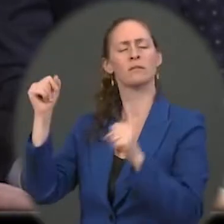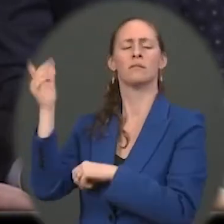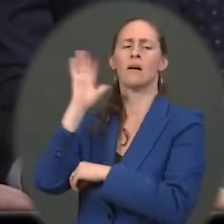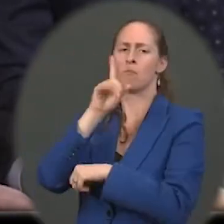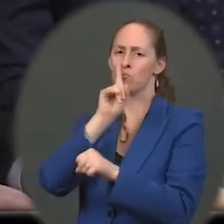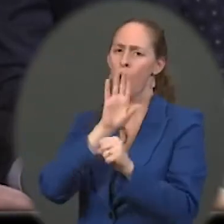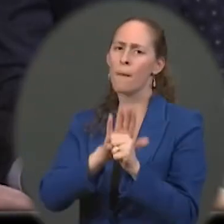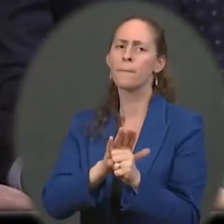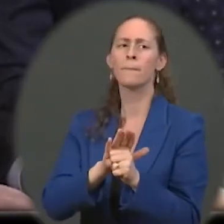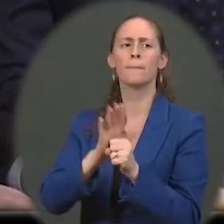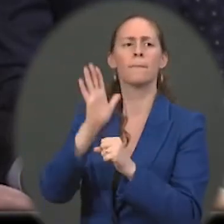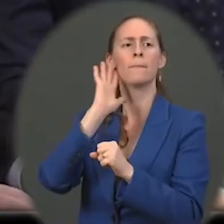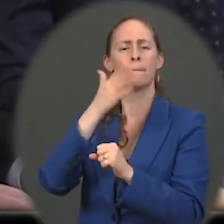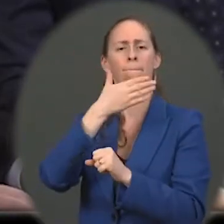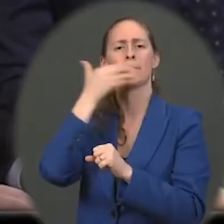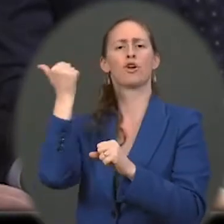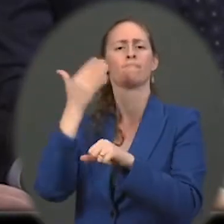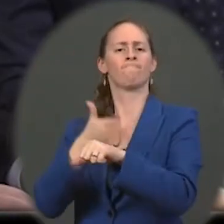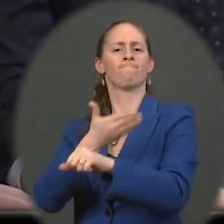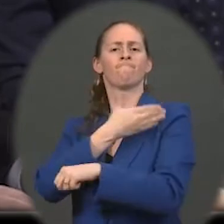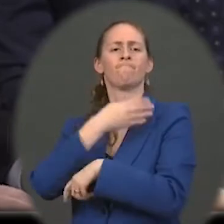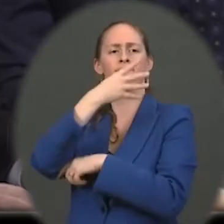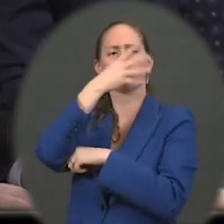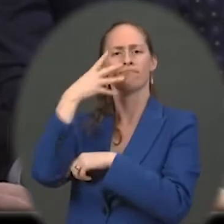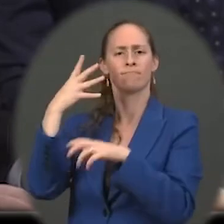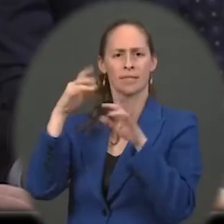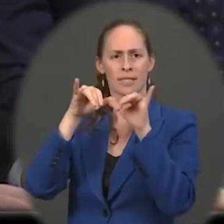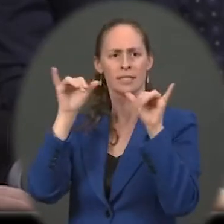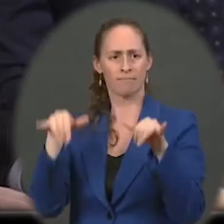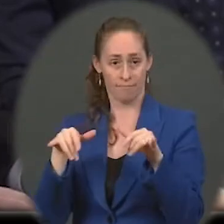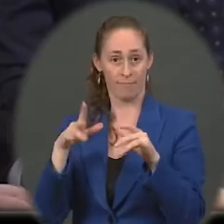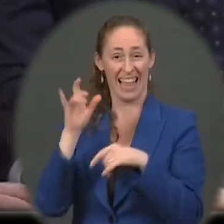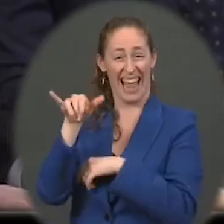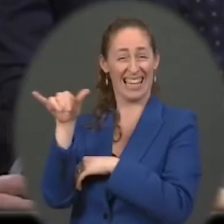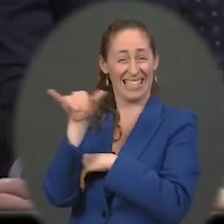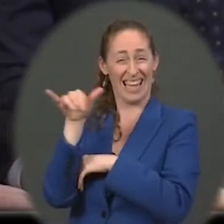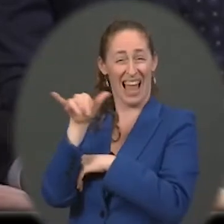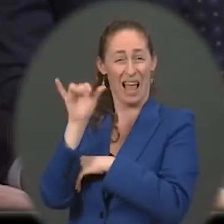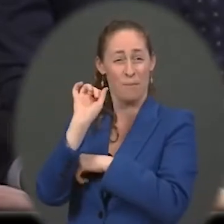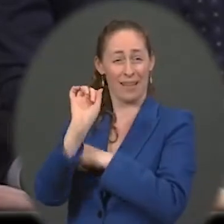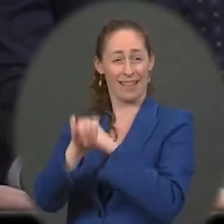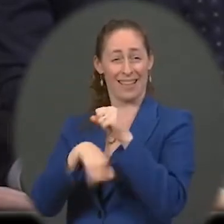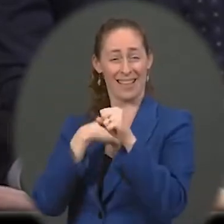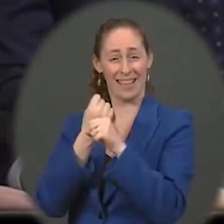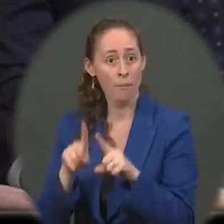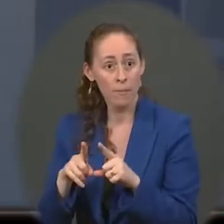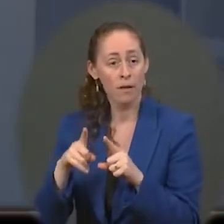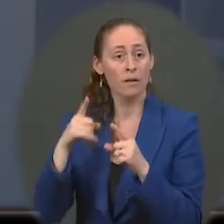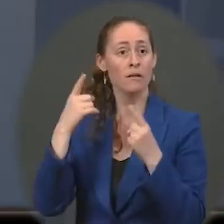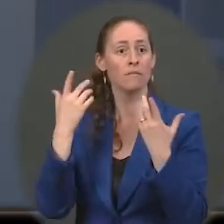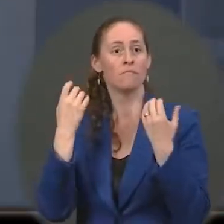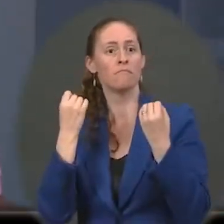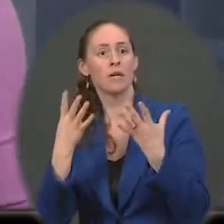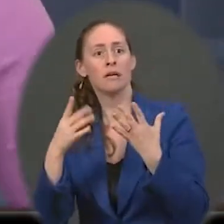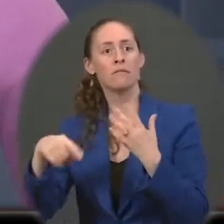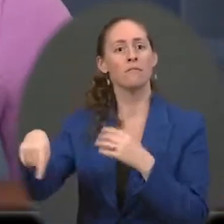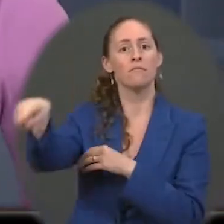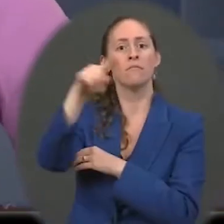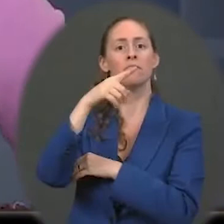1.7 million migrants have been detained at the southern border. Is that a coincidence? Ms. Thank you.